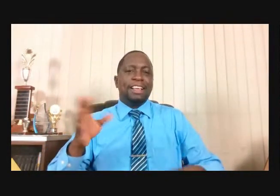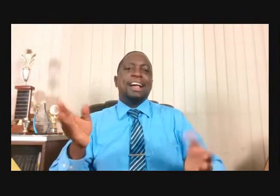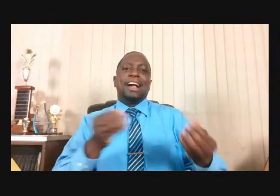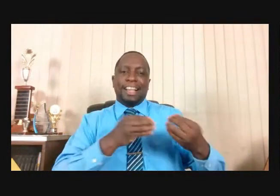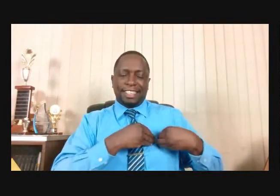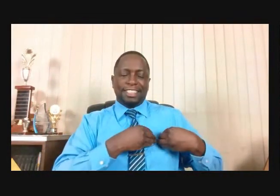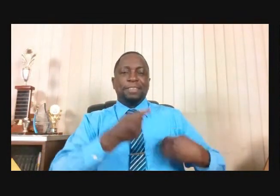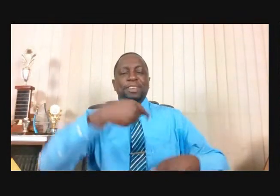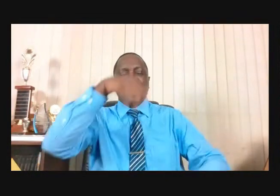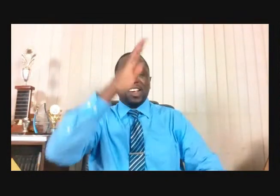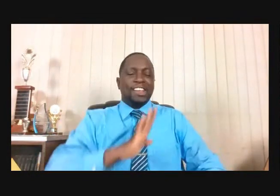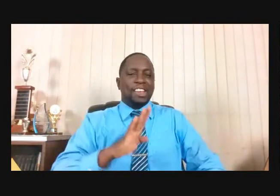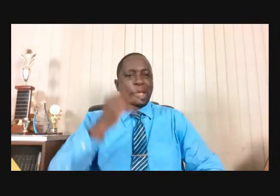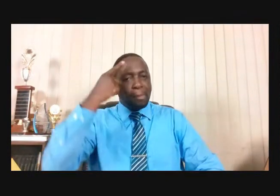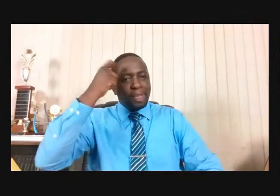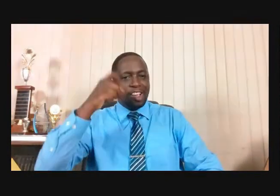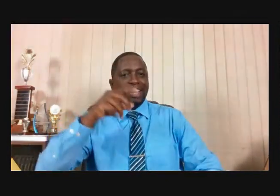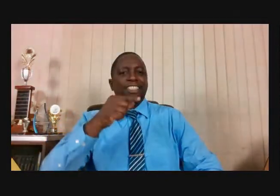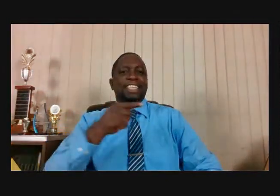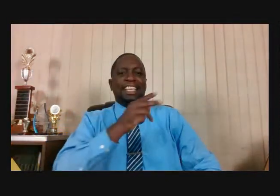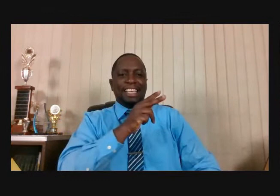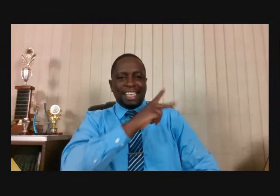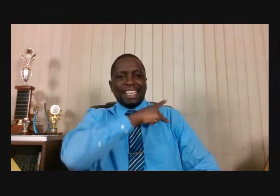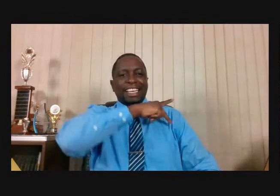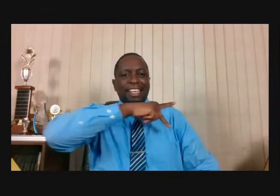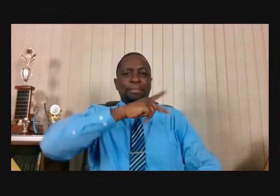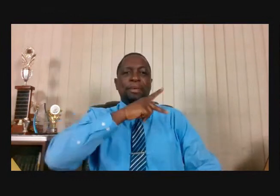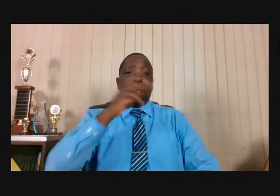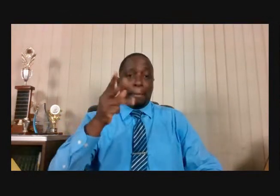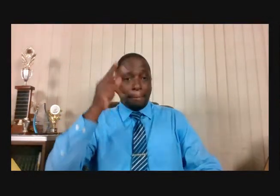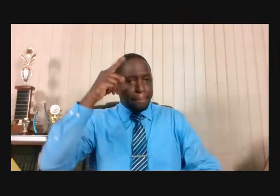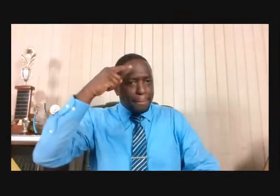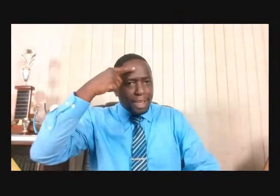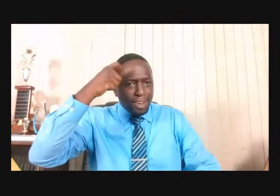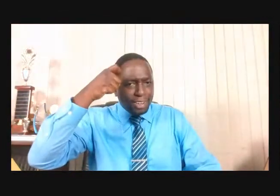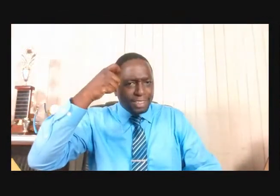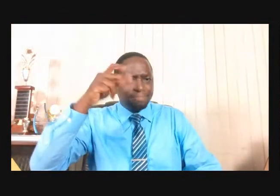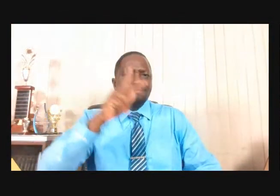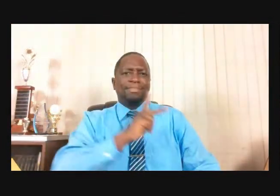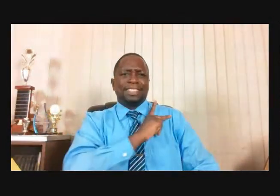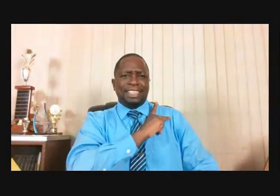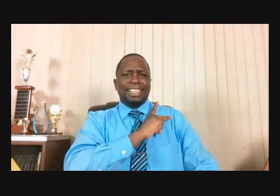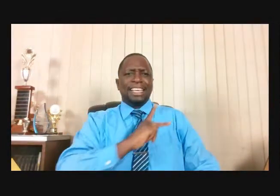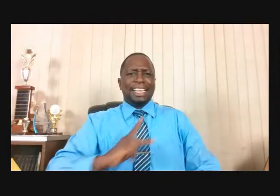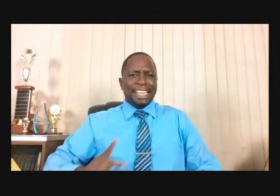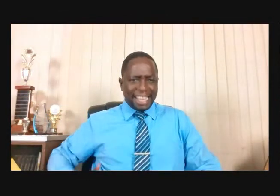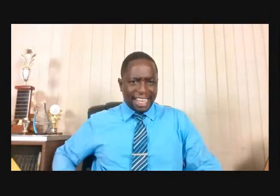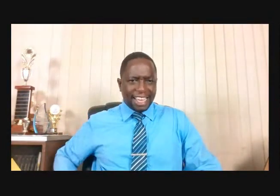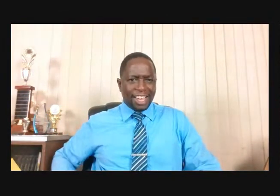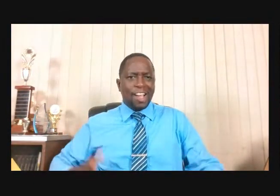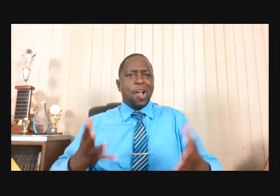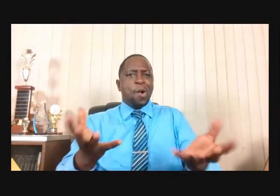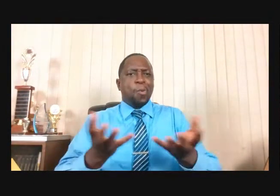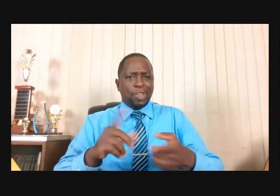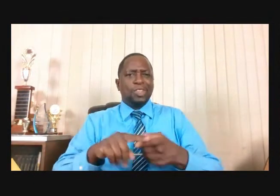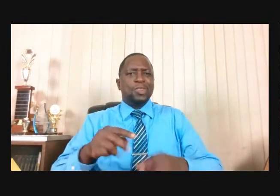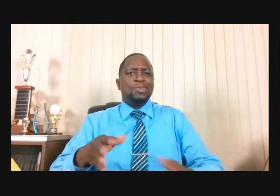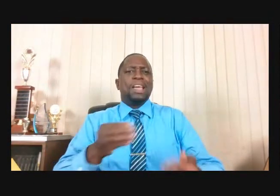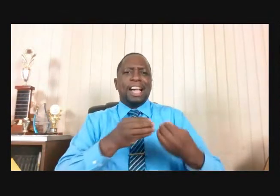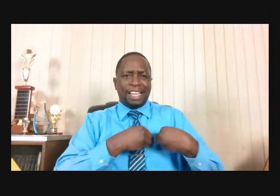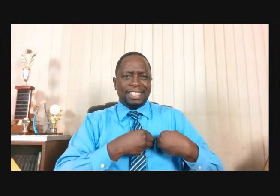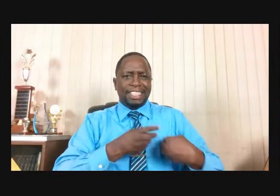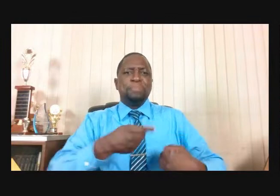Search For The Perfect Church Here On Earth But Get Ready For Some Disappointments